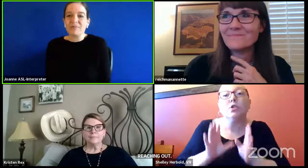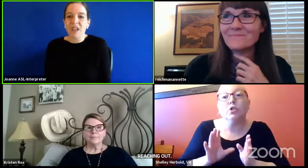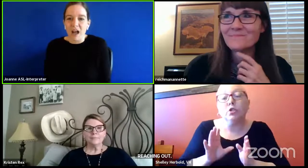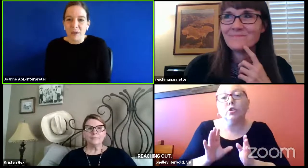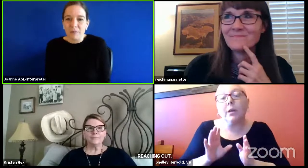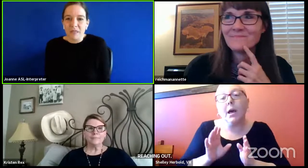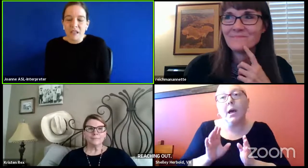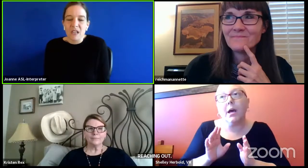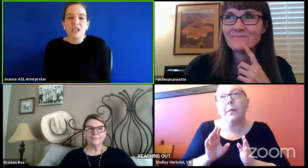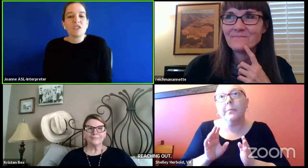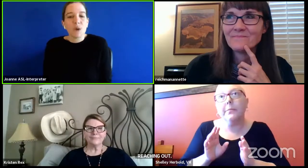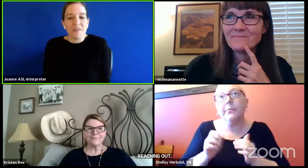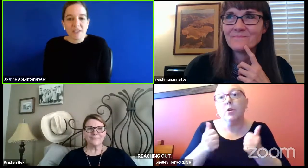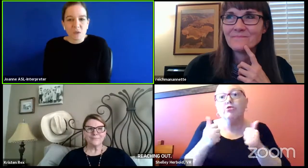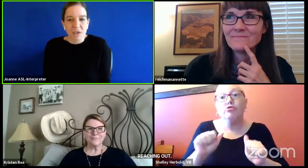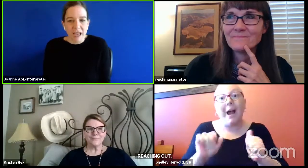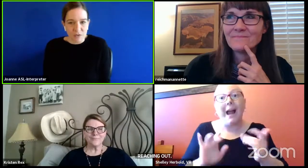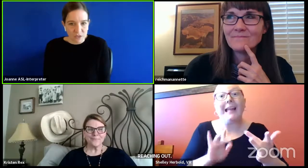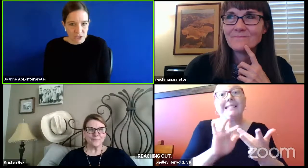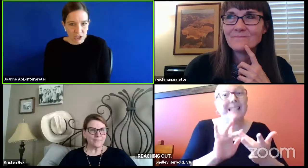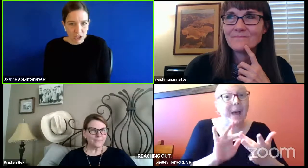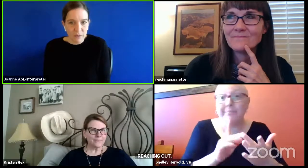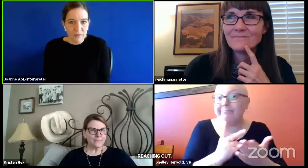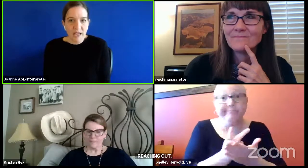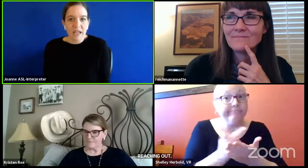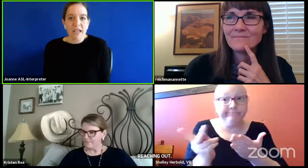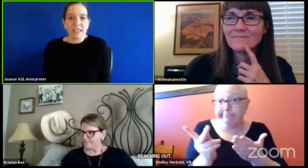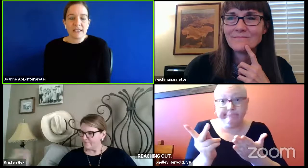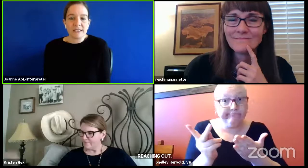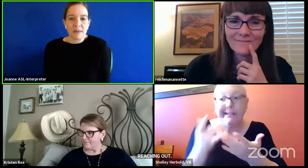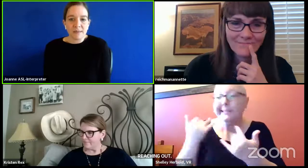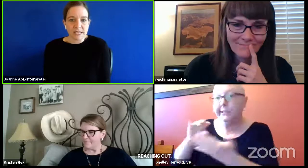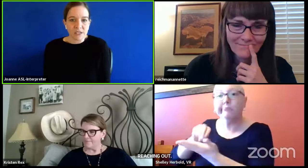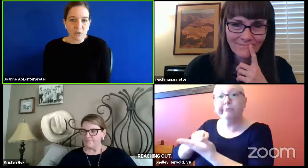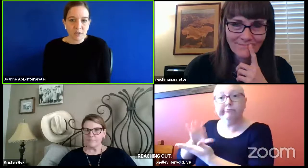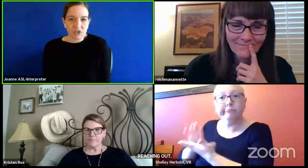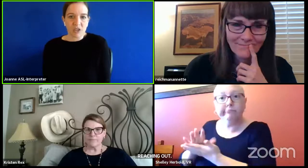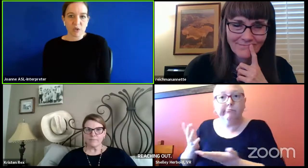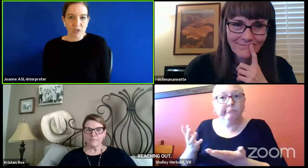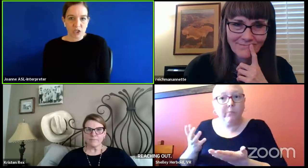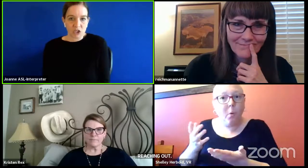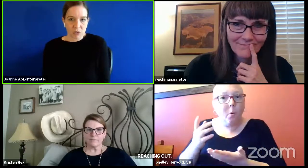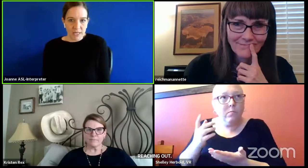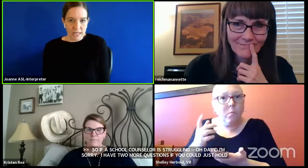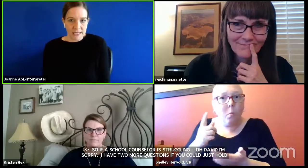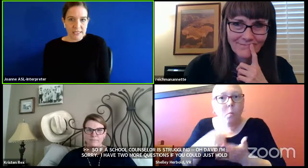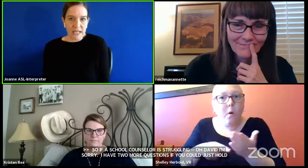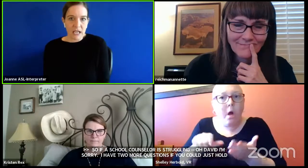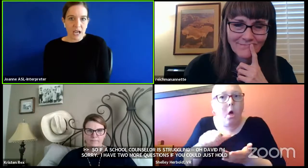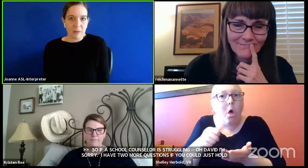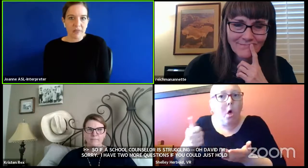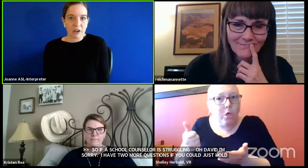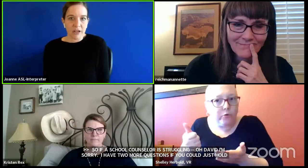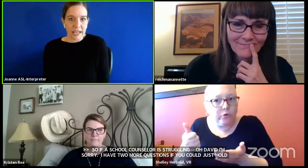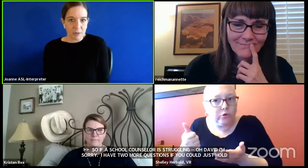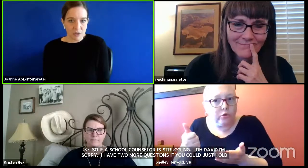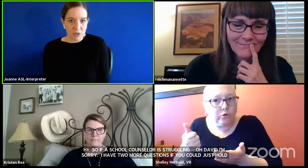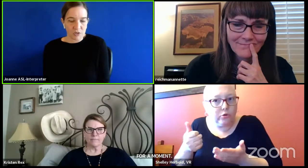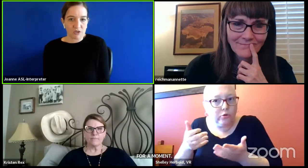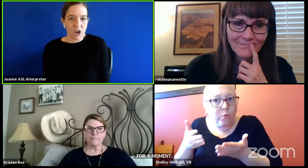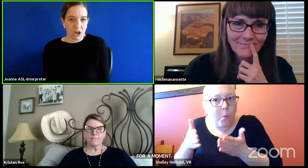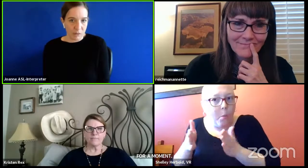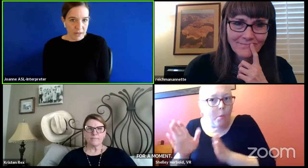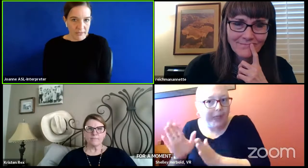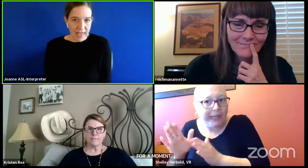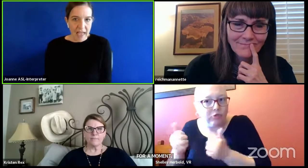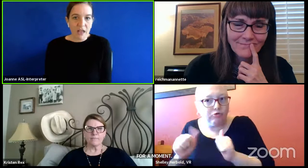a moment. Um, so if the school counselor is attempting to reach out to a student, um, and they're unable